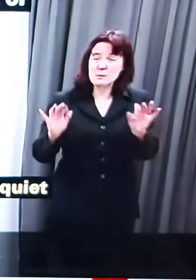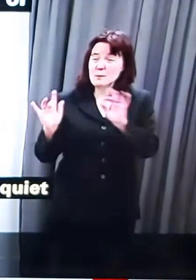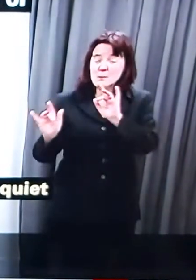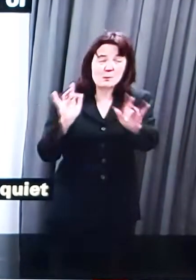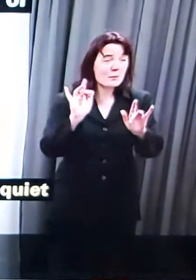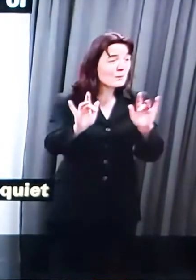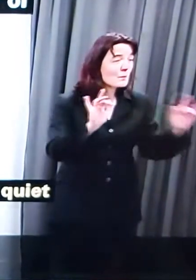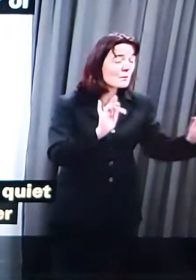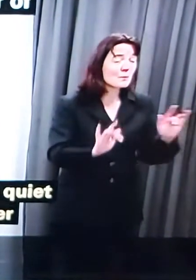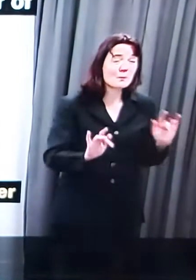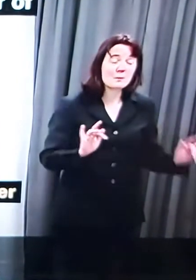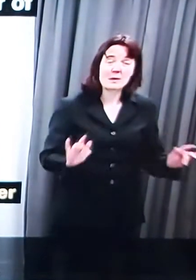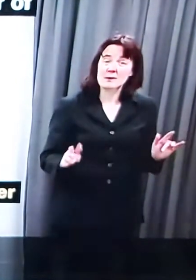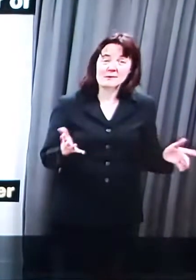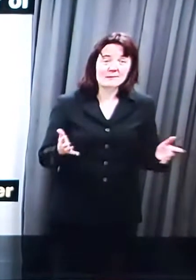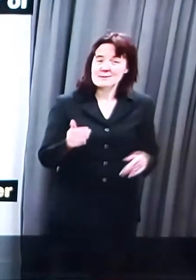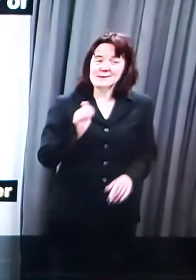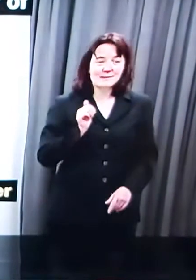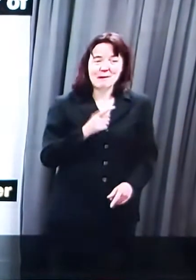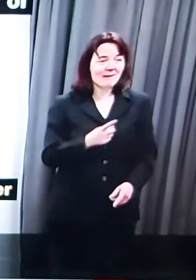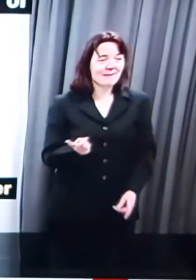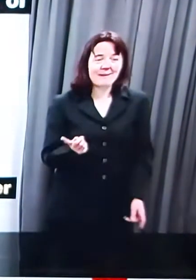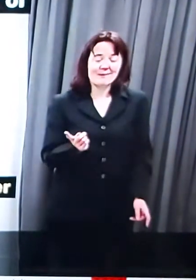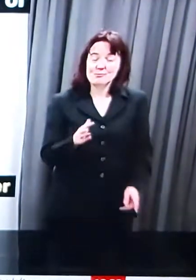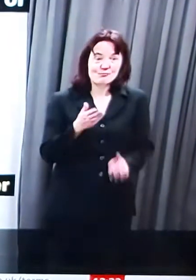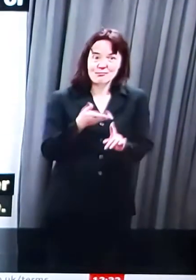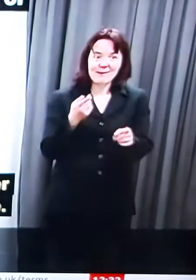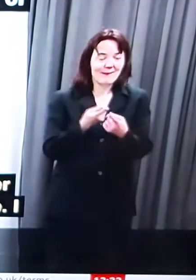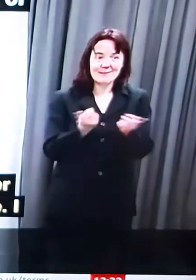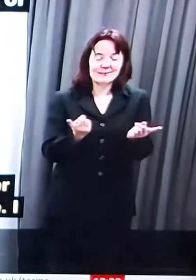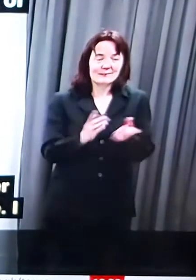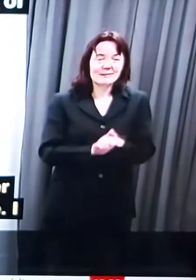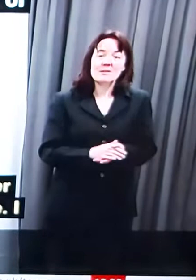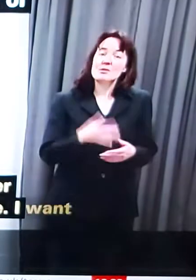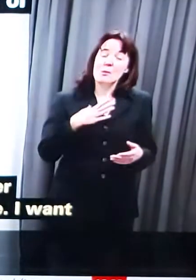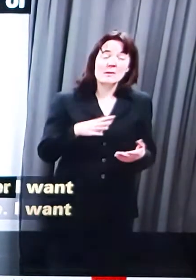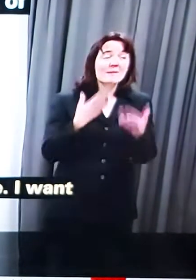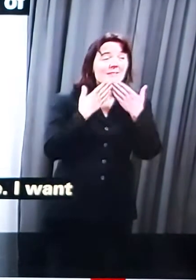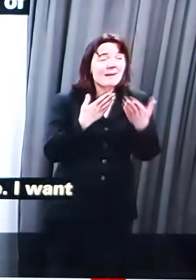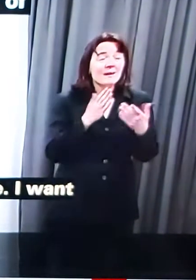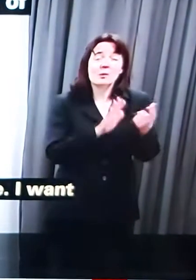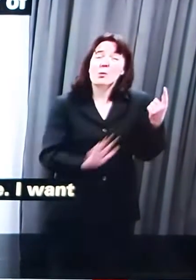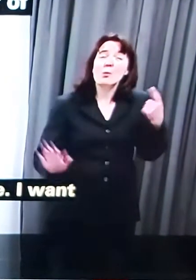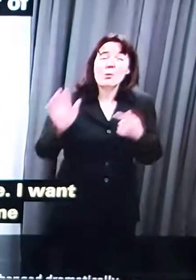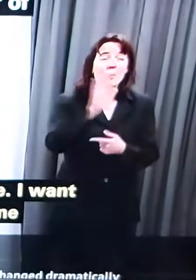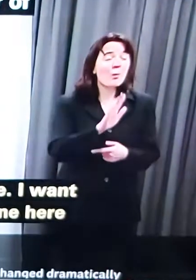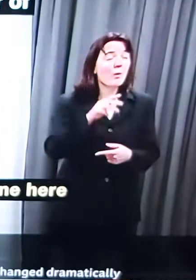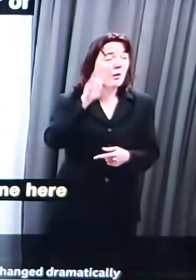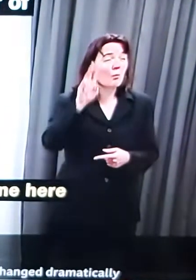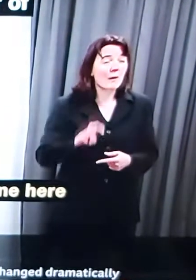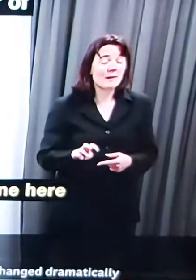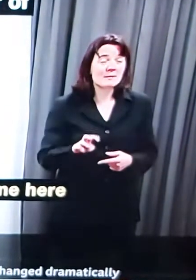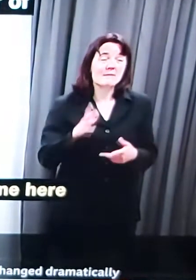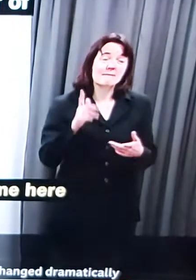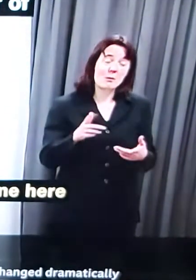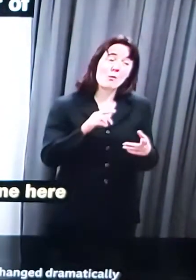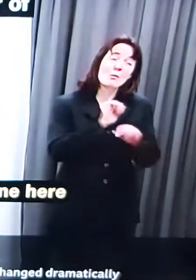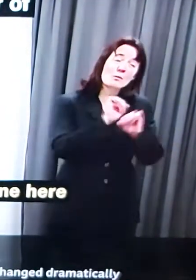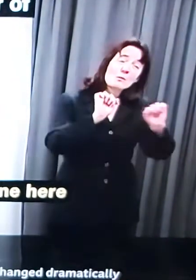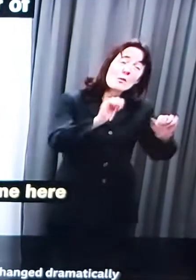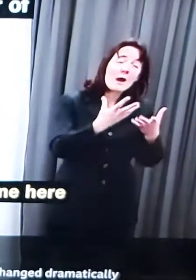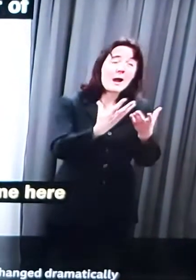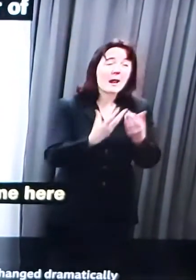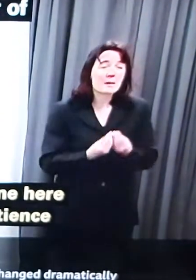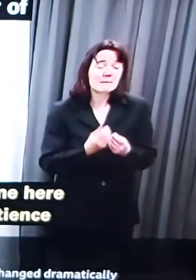or recognise. And I want to begin by thanking everyone here in Wales for the help and patience that people have